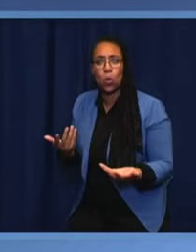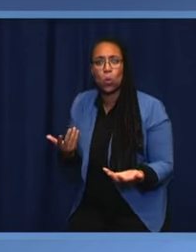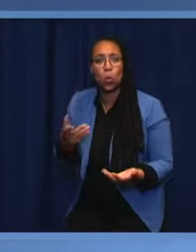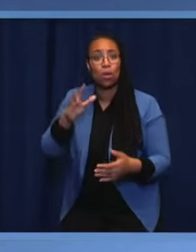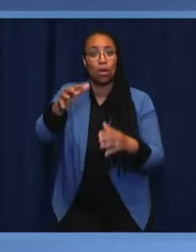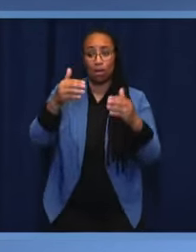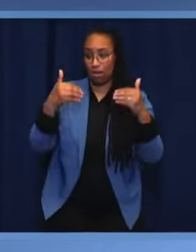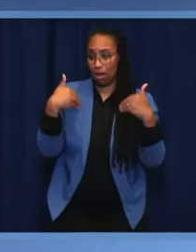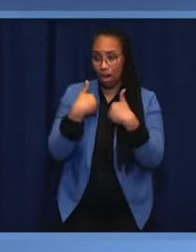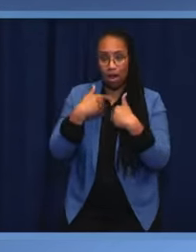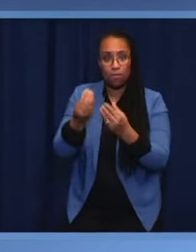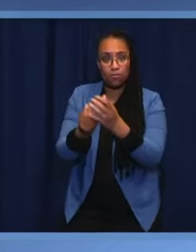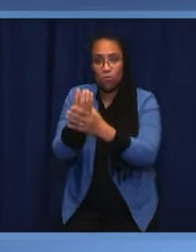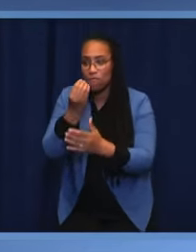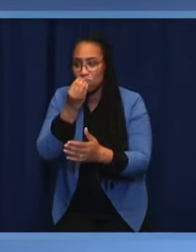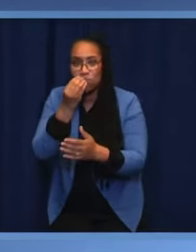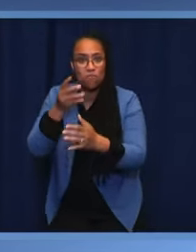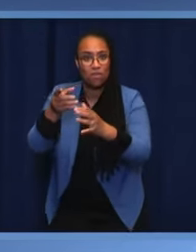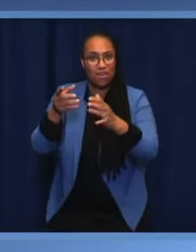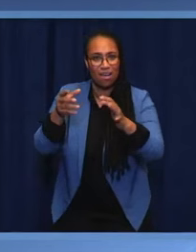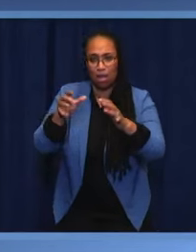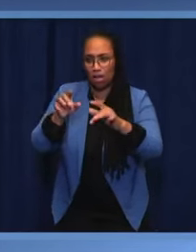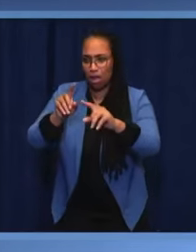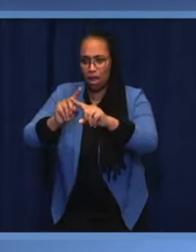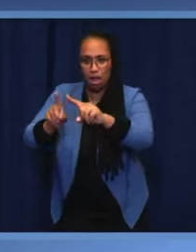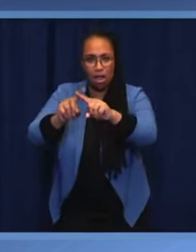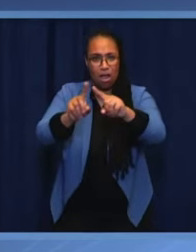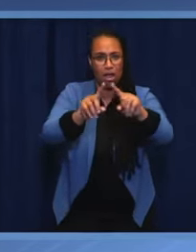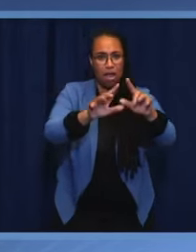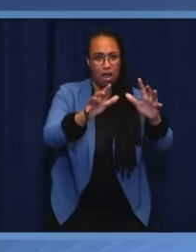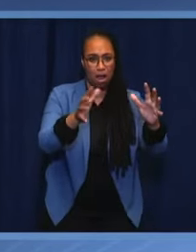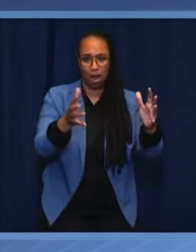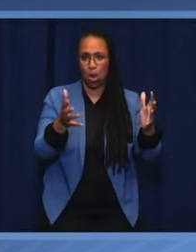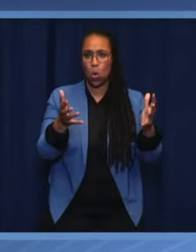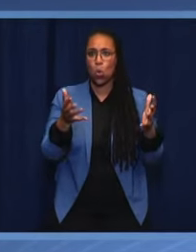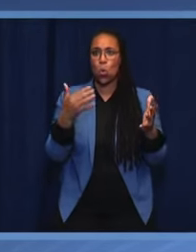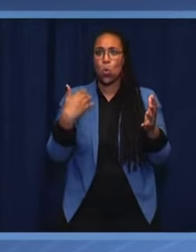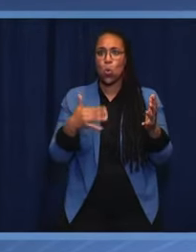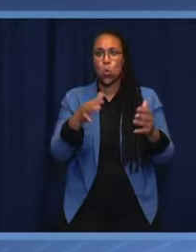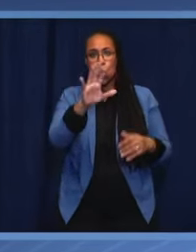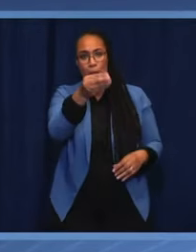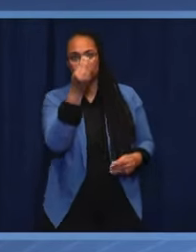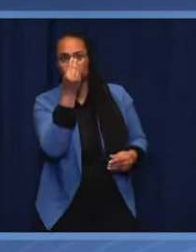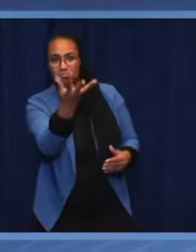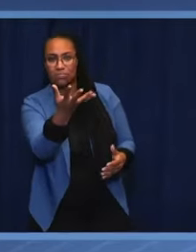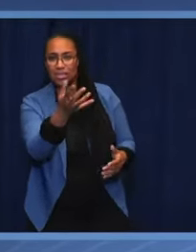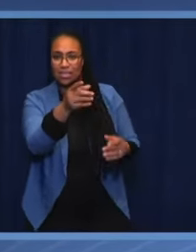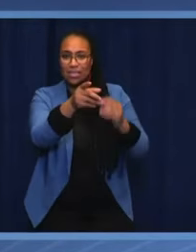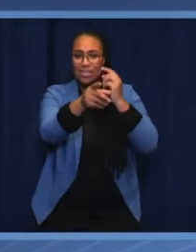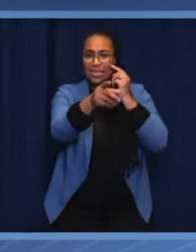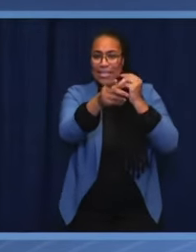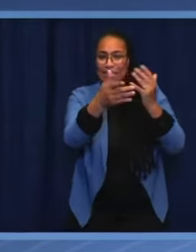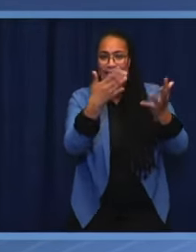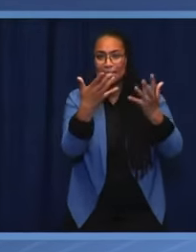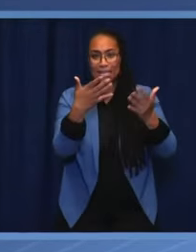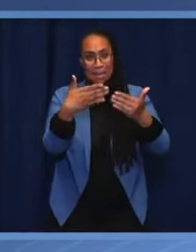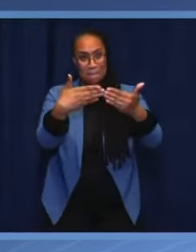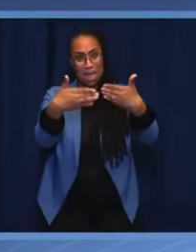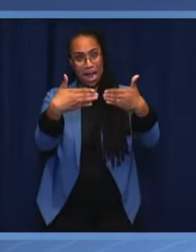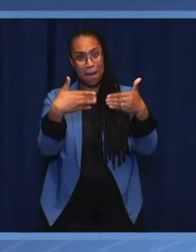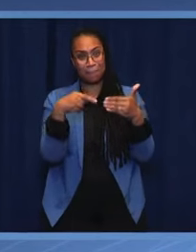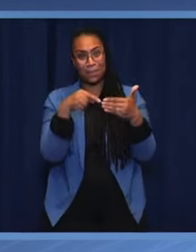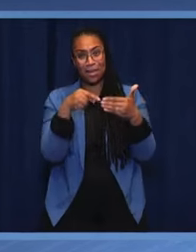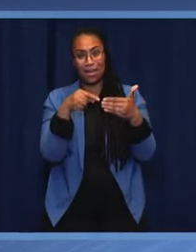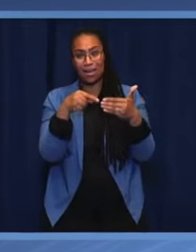I want to remind everybody that Panama has been contributing as one of the three